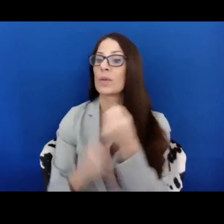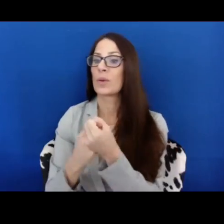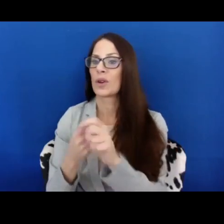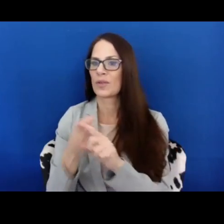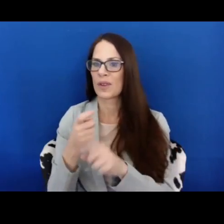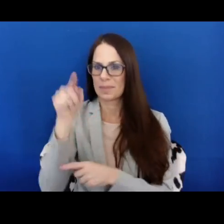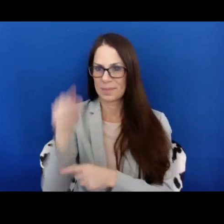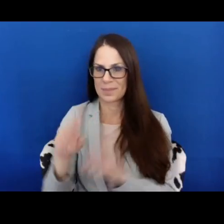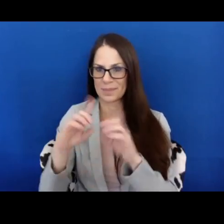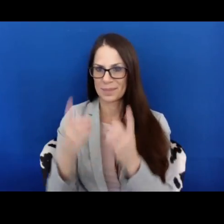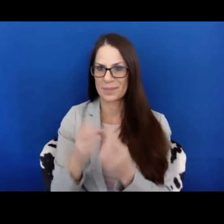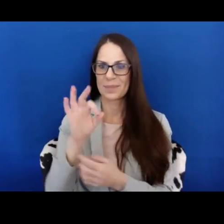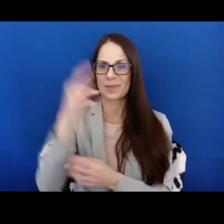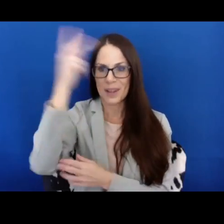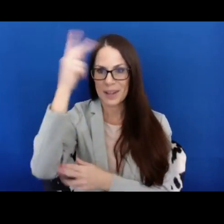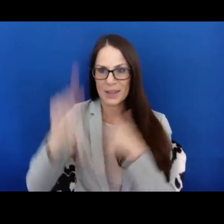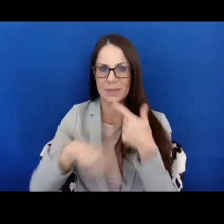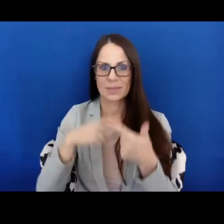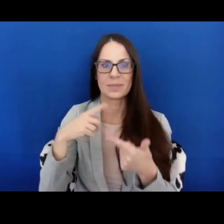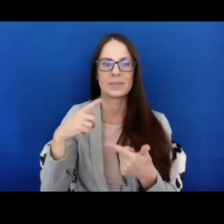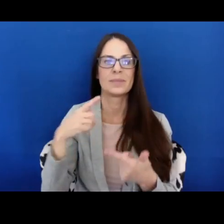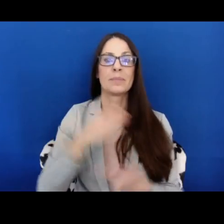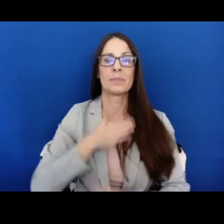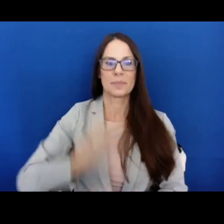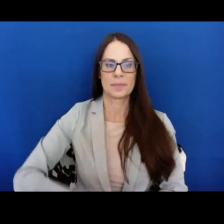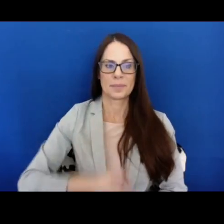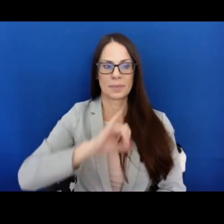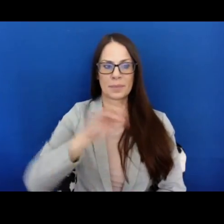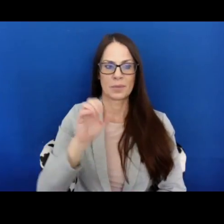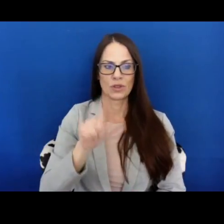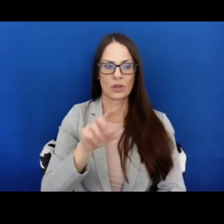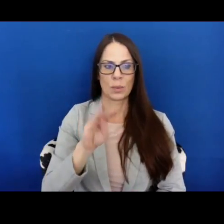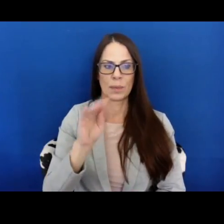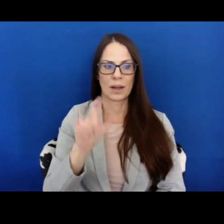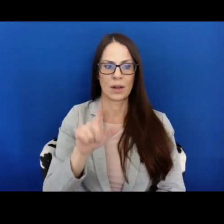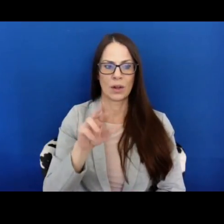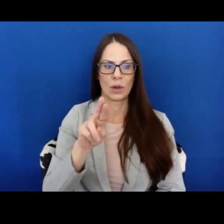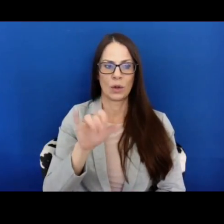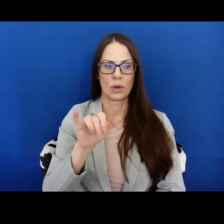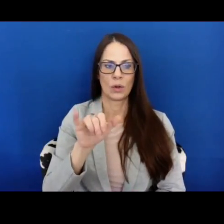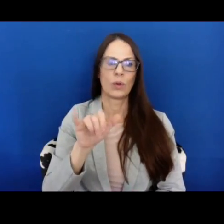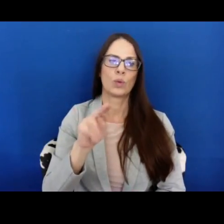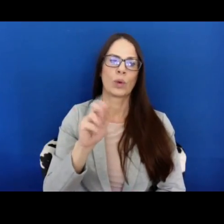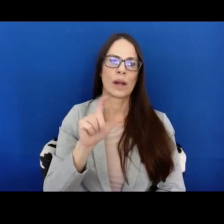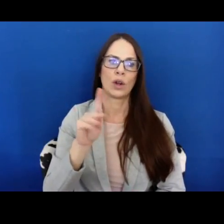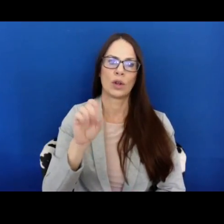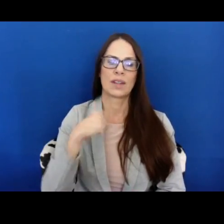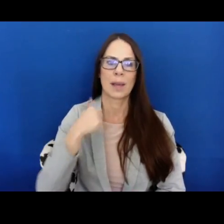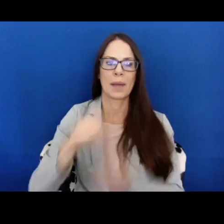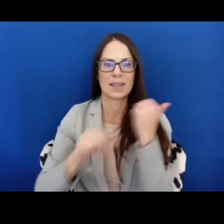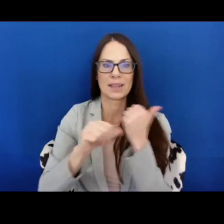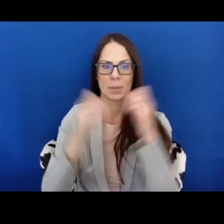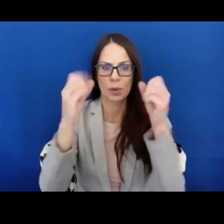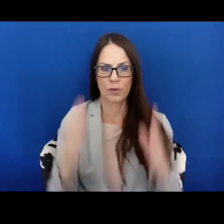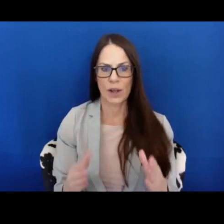Department of Philosophy. My name is Joel Michael Reynolds. I'm an assistant professor of philosophy and disability